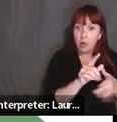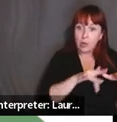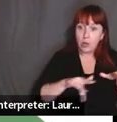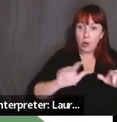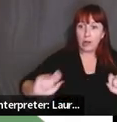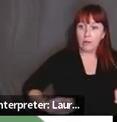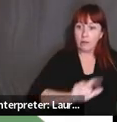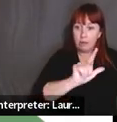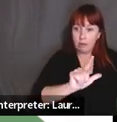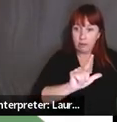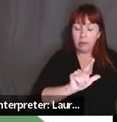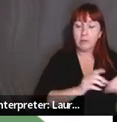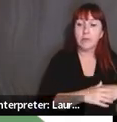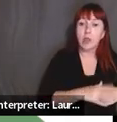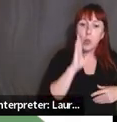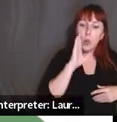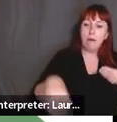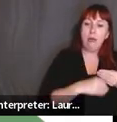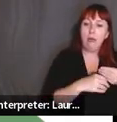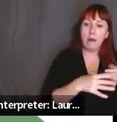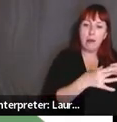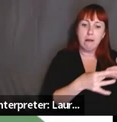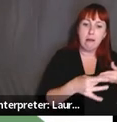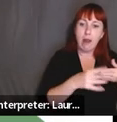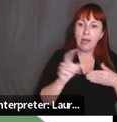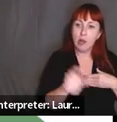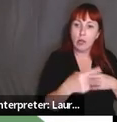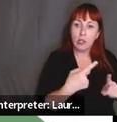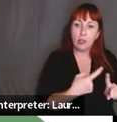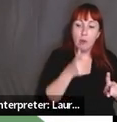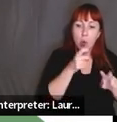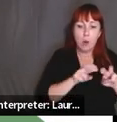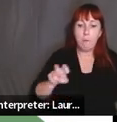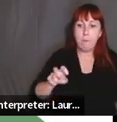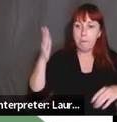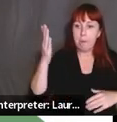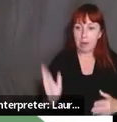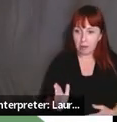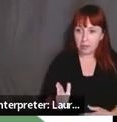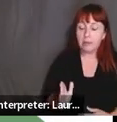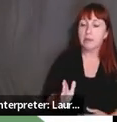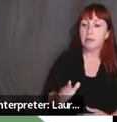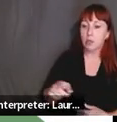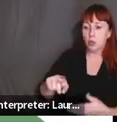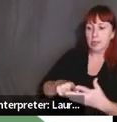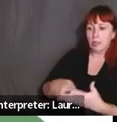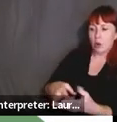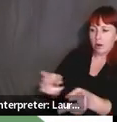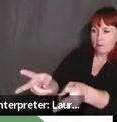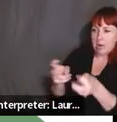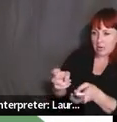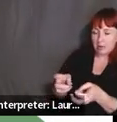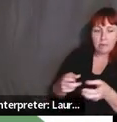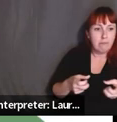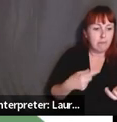webinar will have guiding questions, um, from the panelists that you can then, uh, start topics on and discuss within